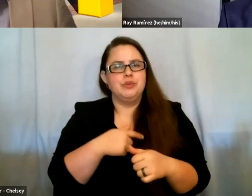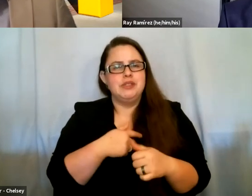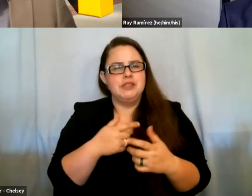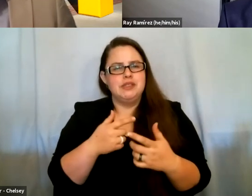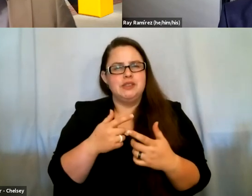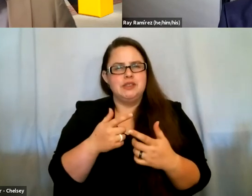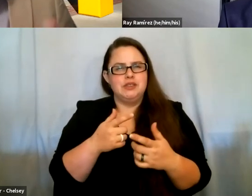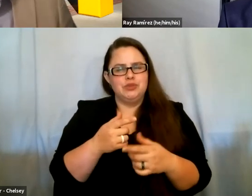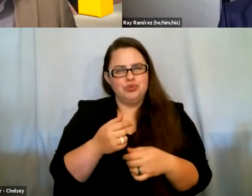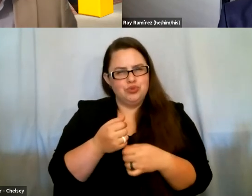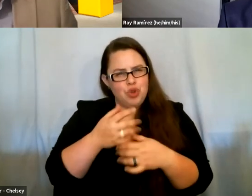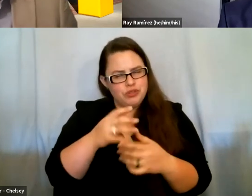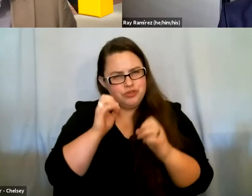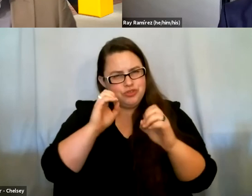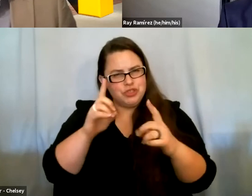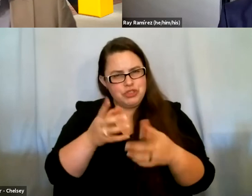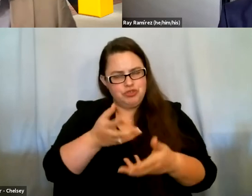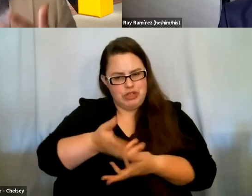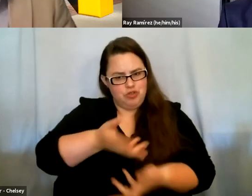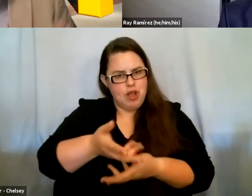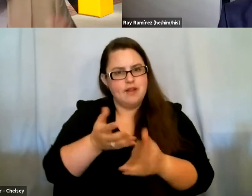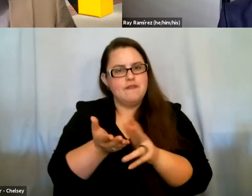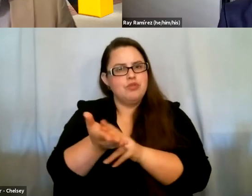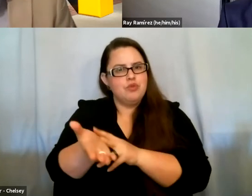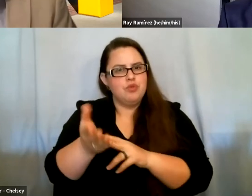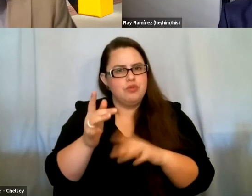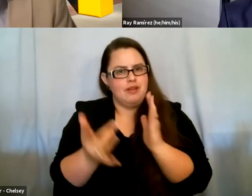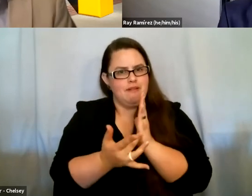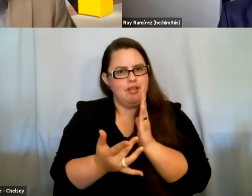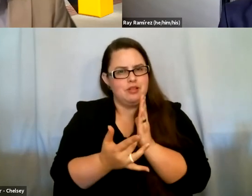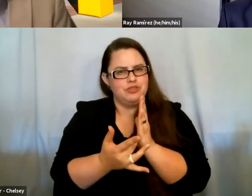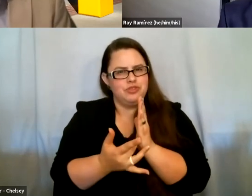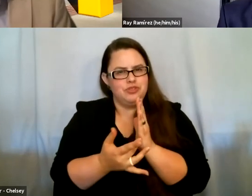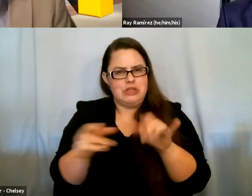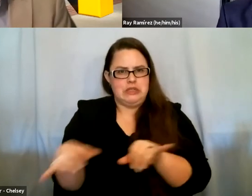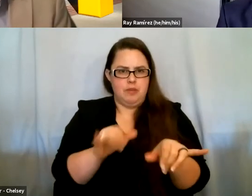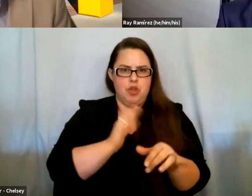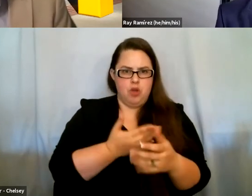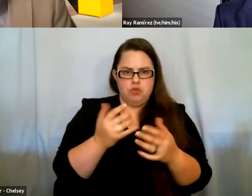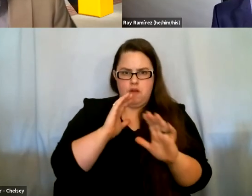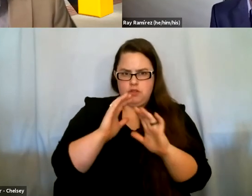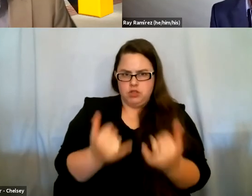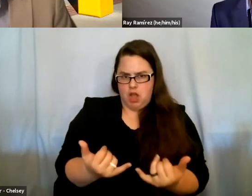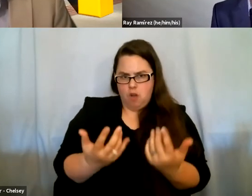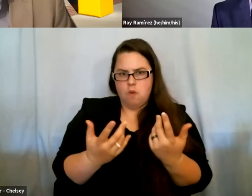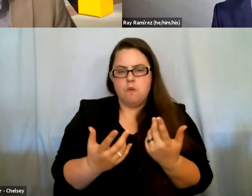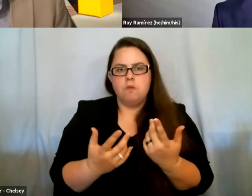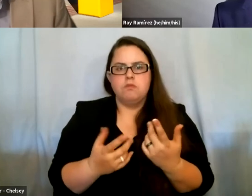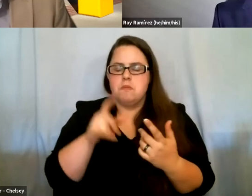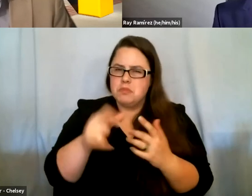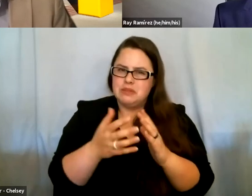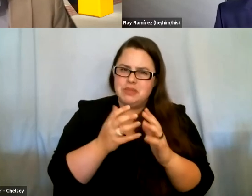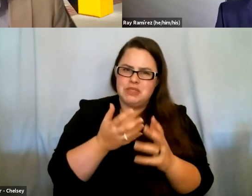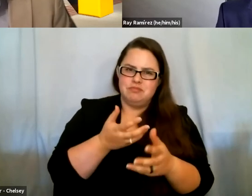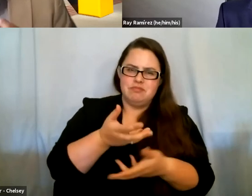interactive through technology, right? Similar to the way we're having a conversation here, right? One where it has to be interactive,